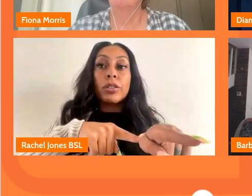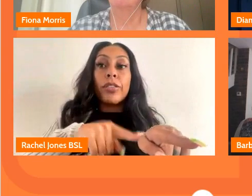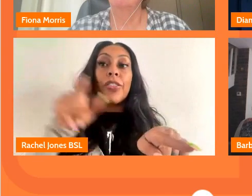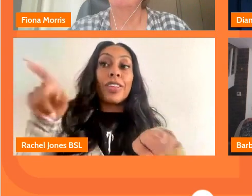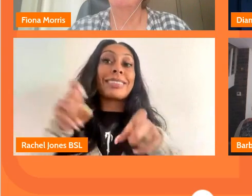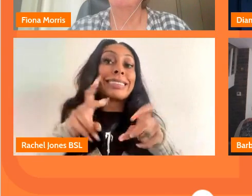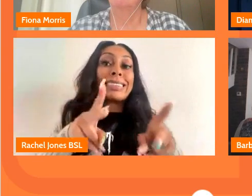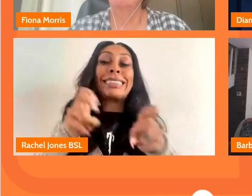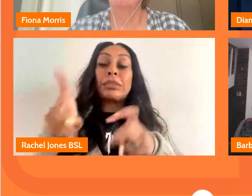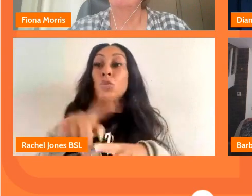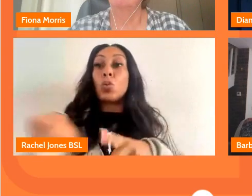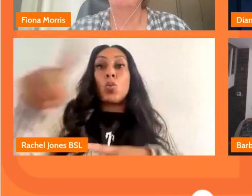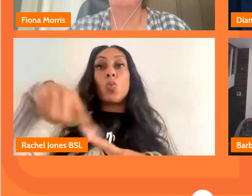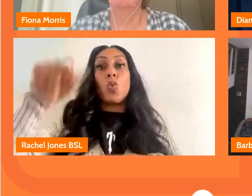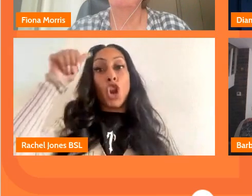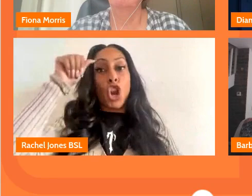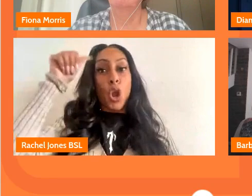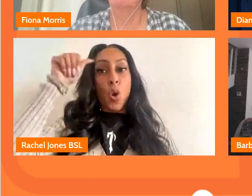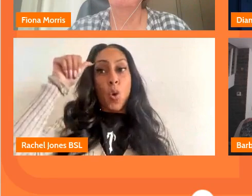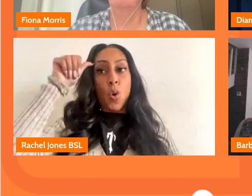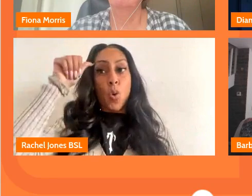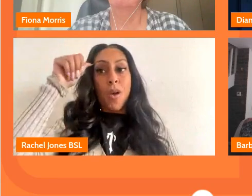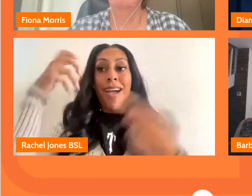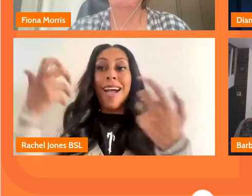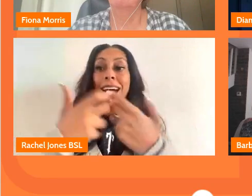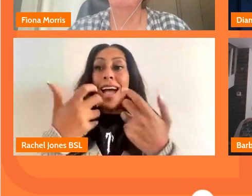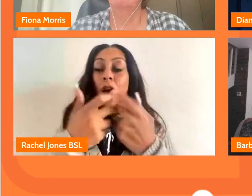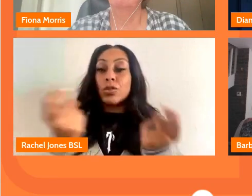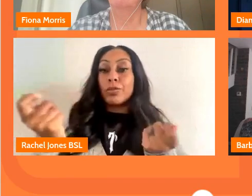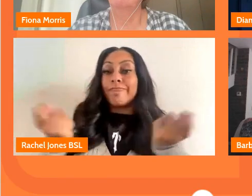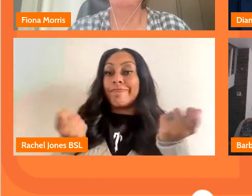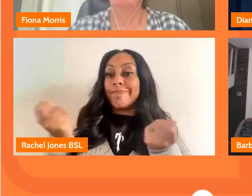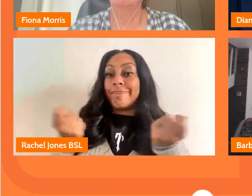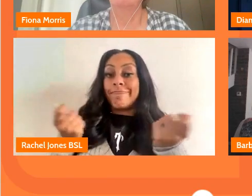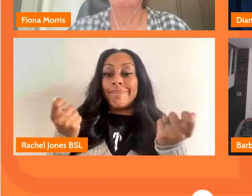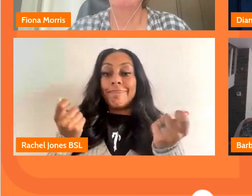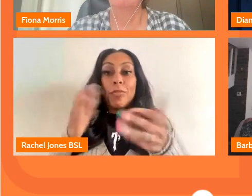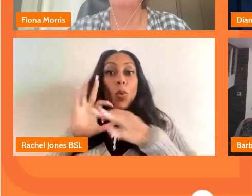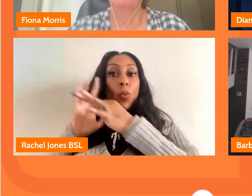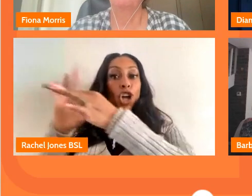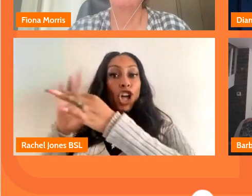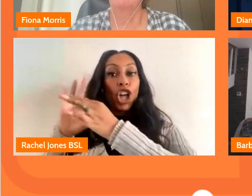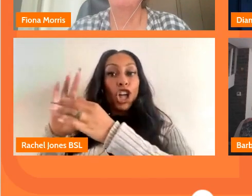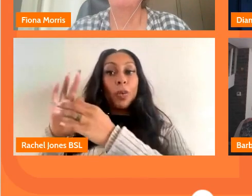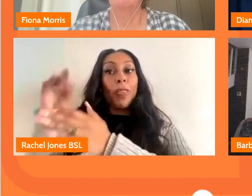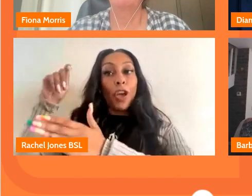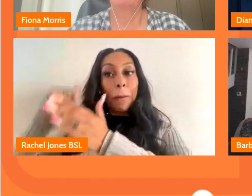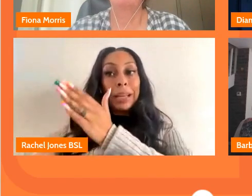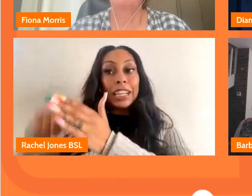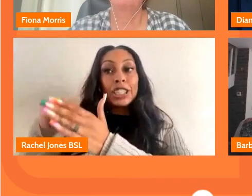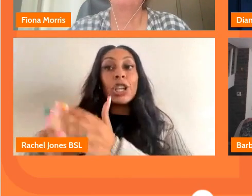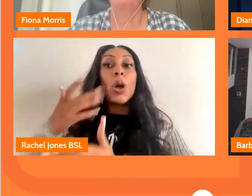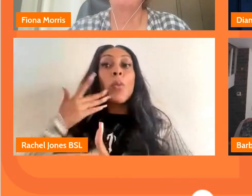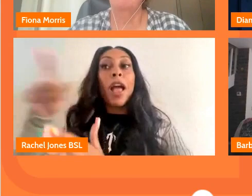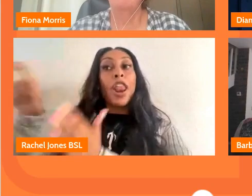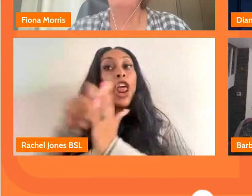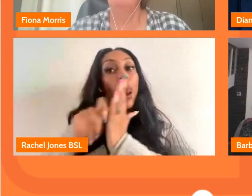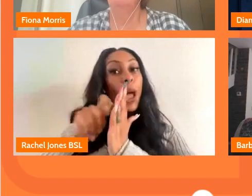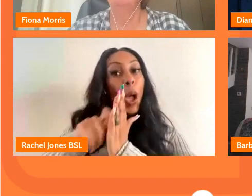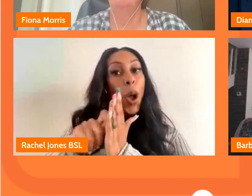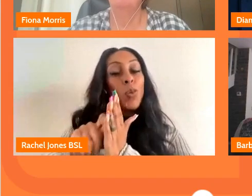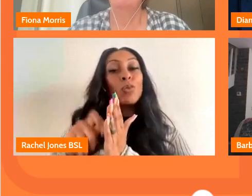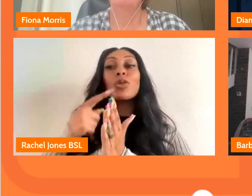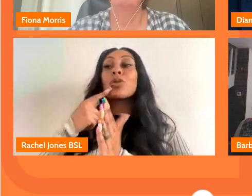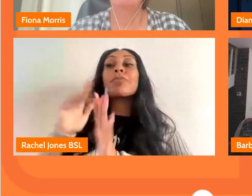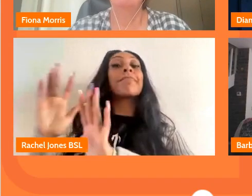know robustly how to um work with a commissioner how to when to take notes and when to dig your heels in